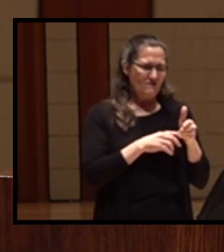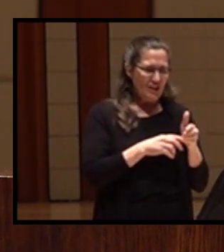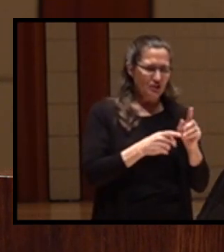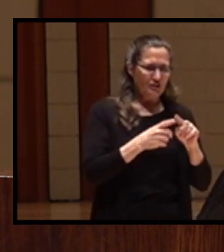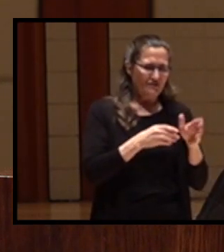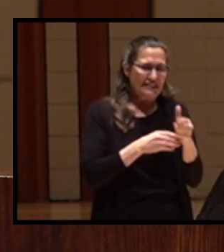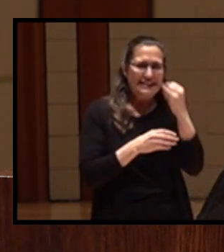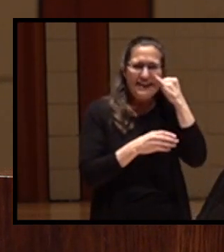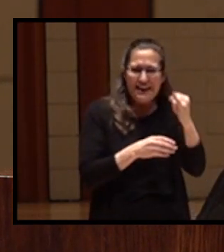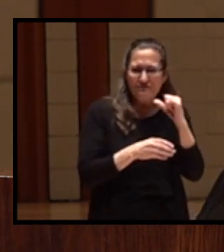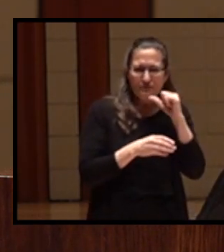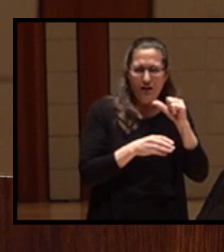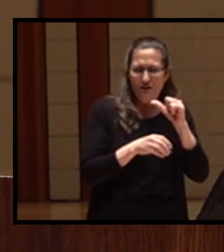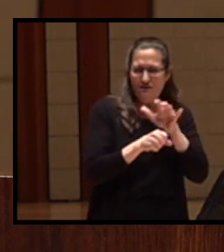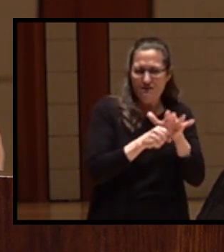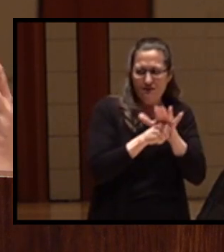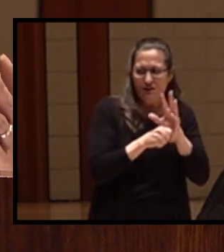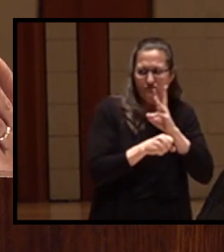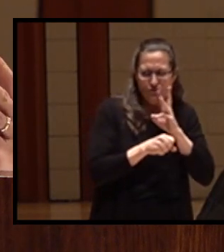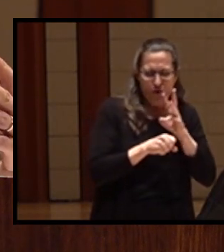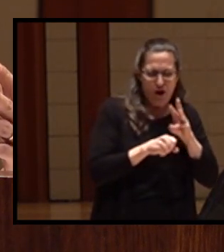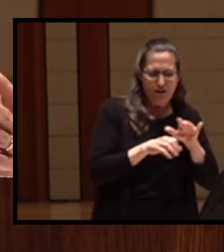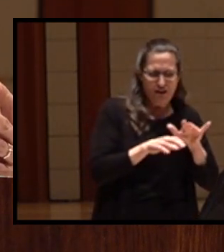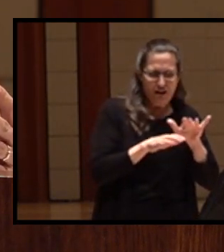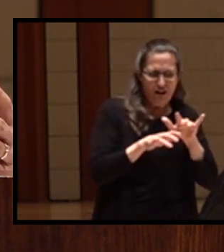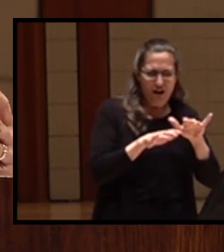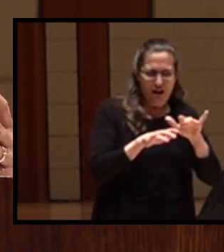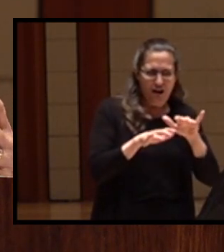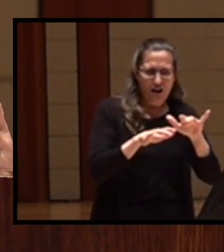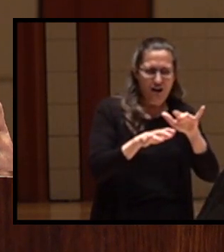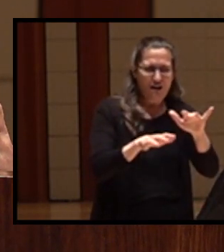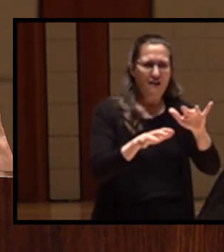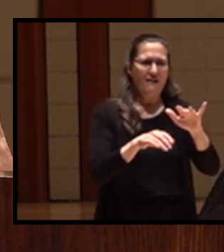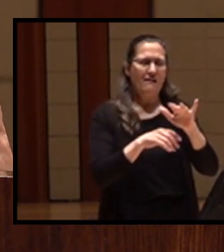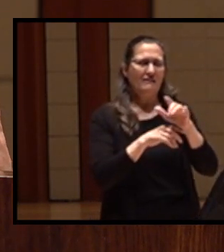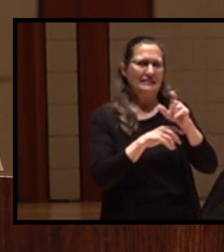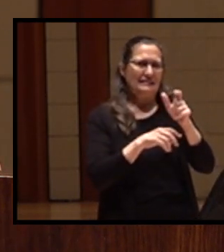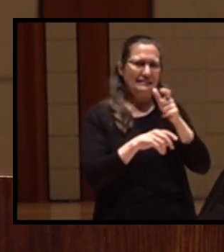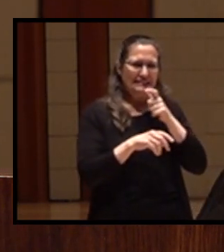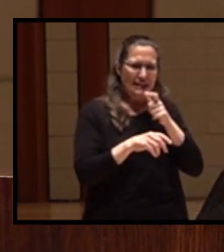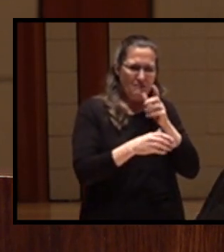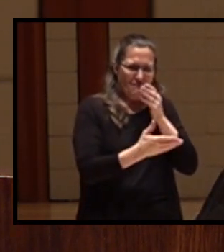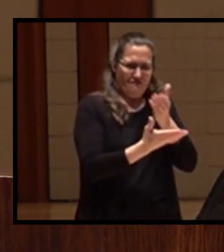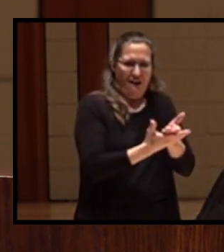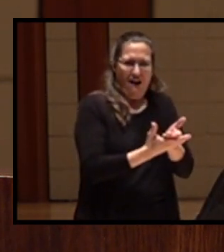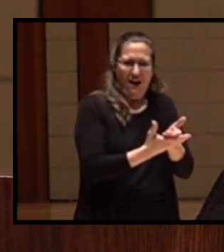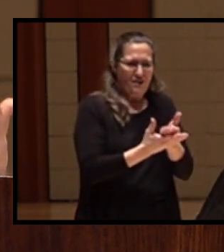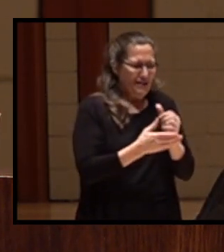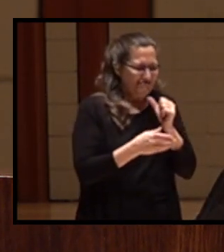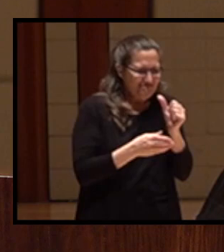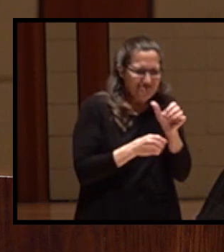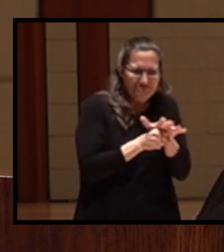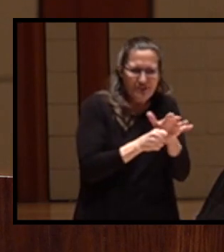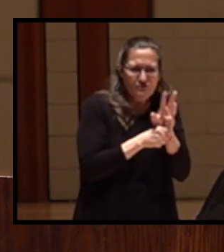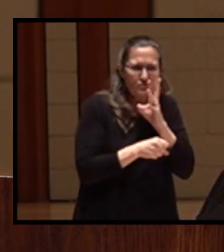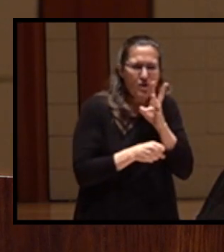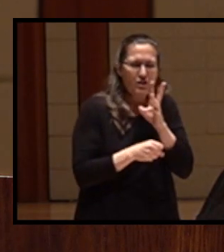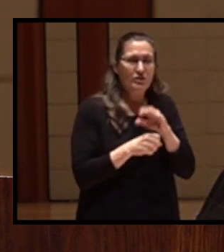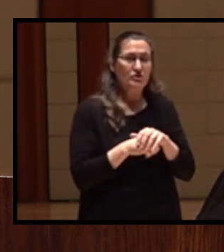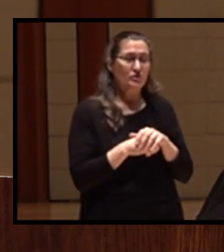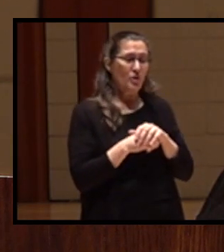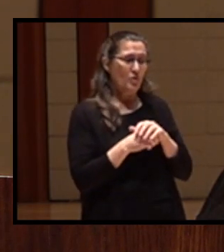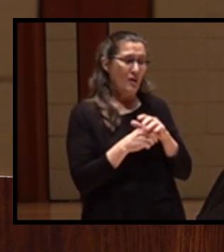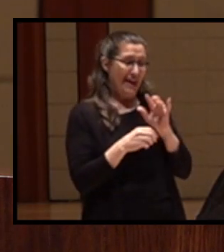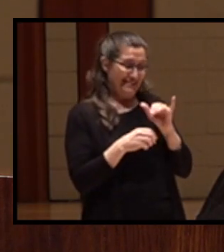sufficient water flows and water temperatures raise and salmon come in. That year, the amount of fish returning